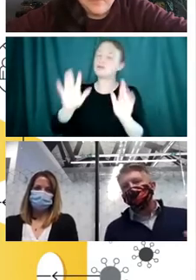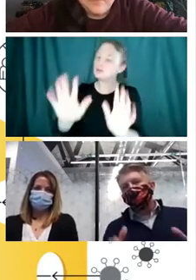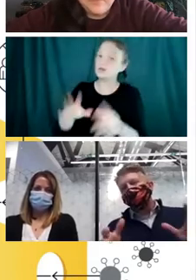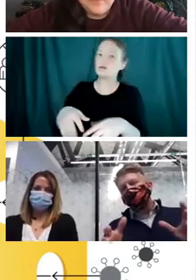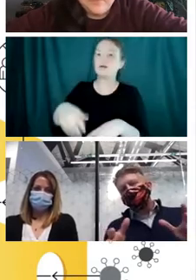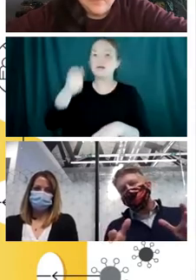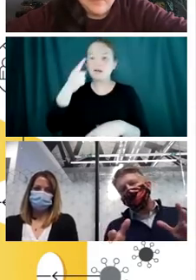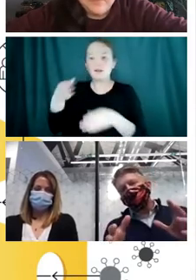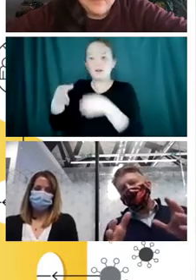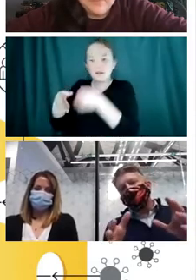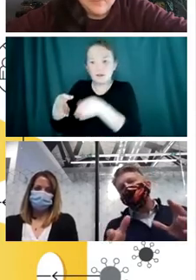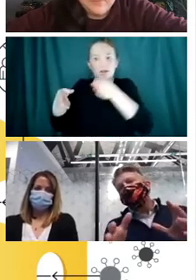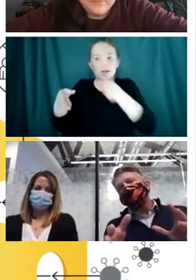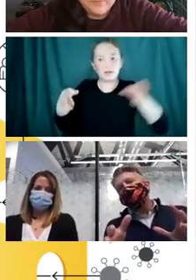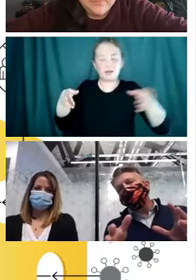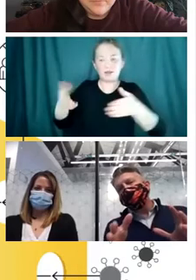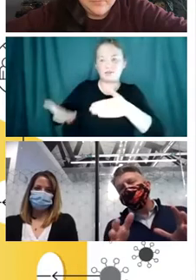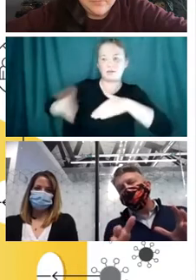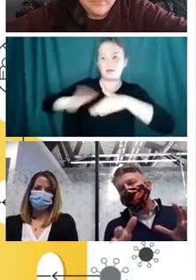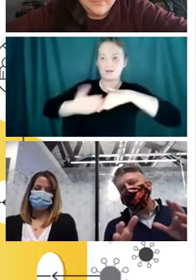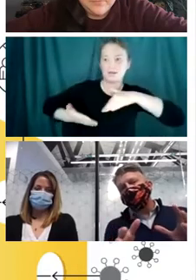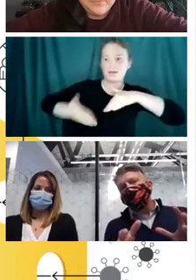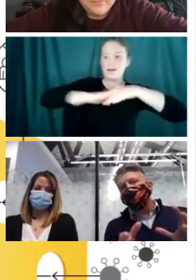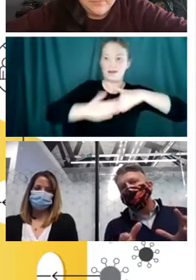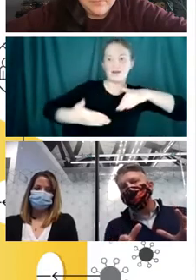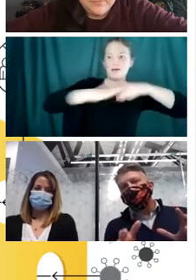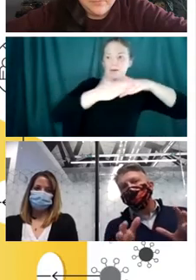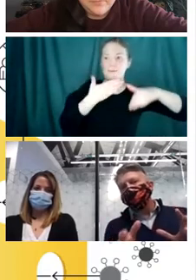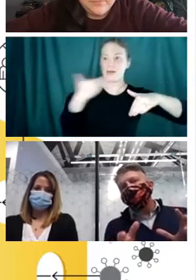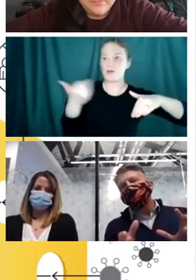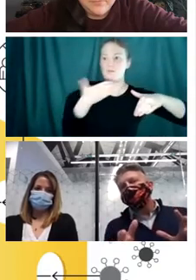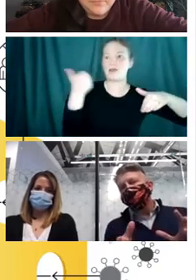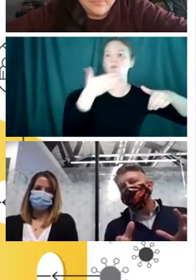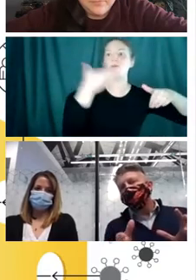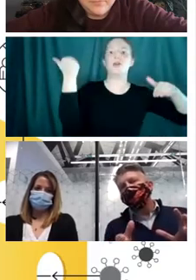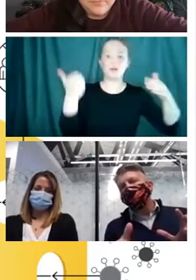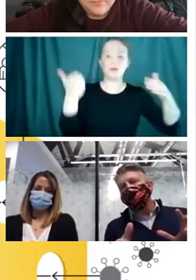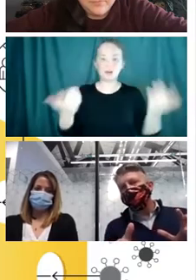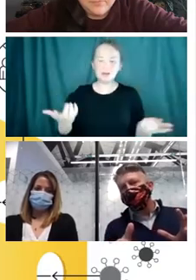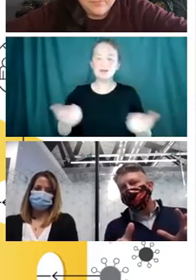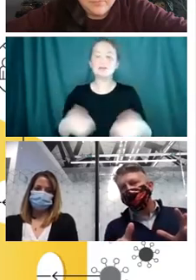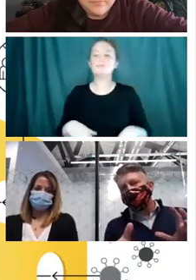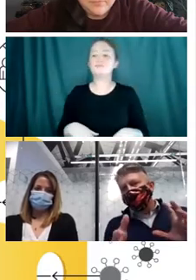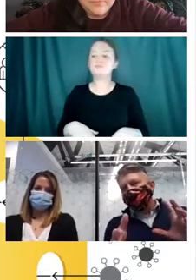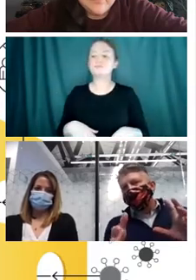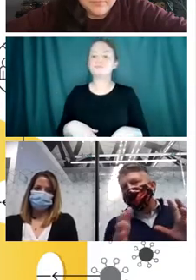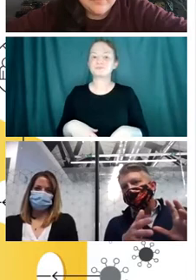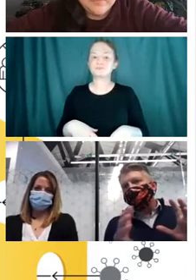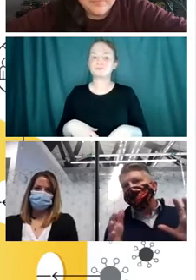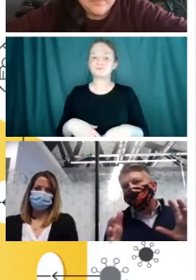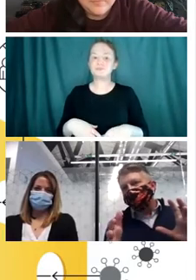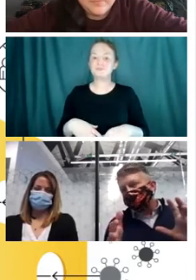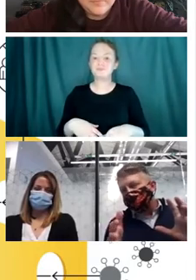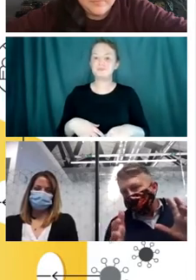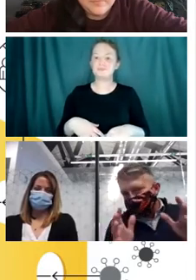contributes, even if every one of those slices of Swiss cheese had exactly the same number of holes in it, in If